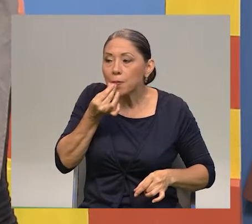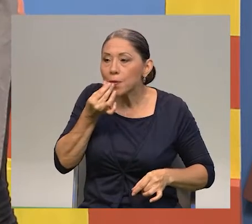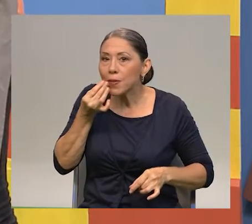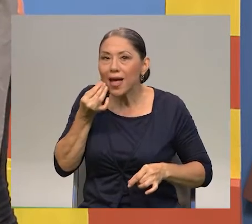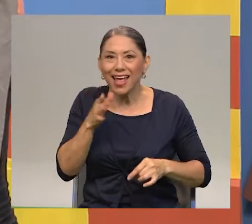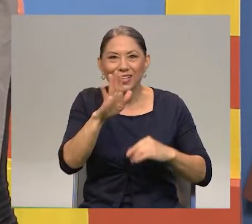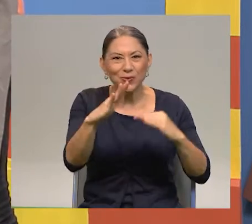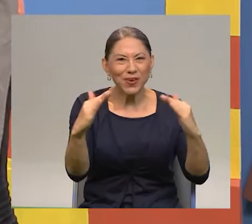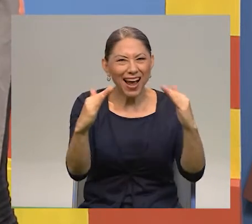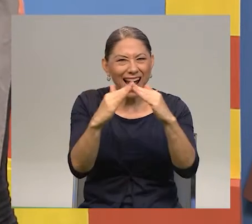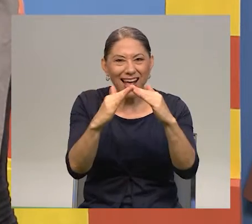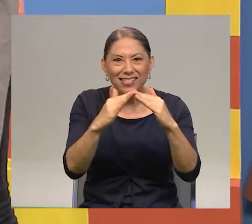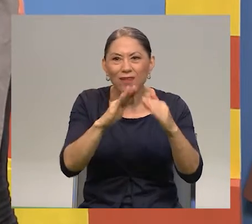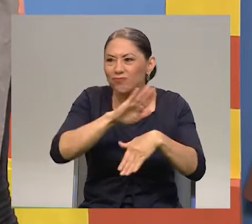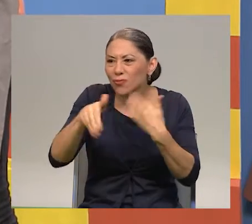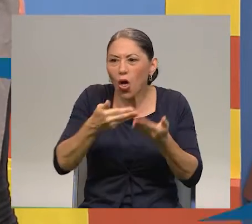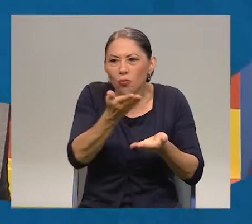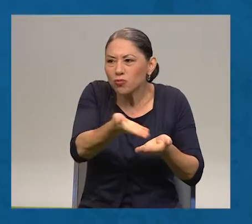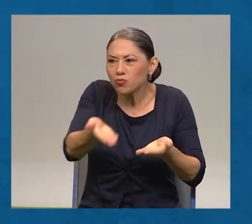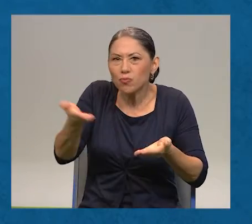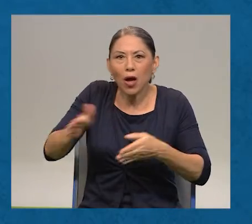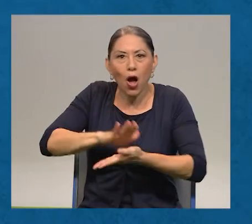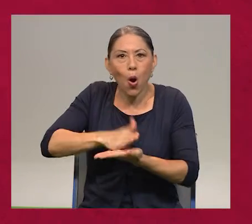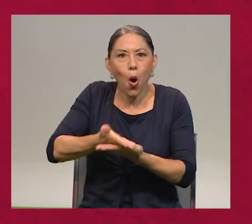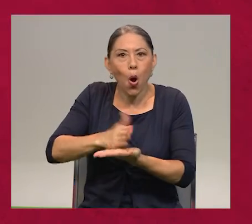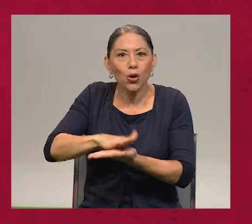with all the things in your kitchen.